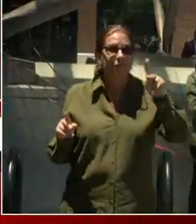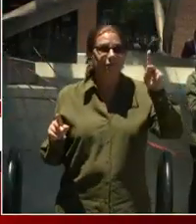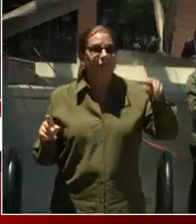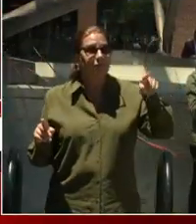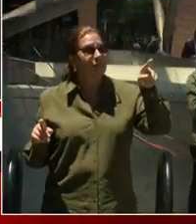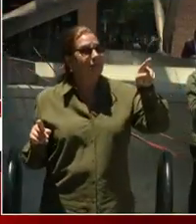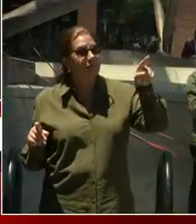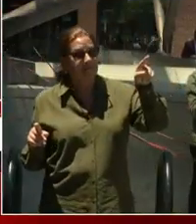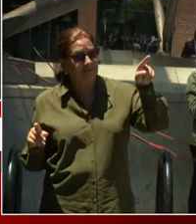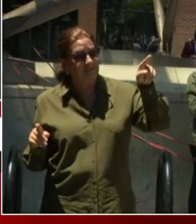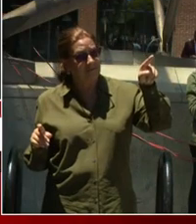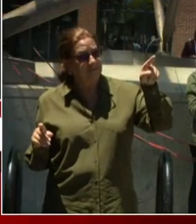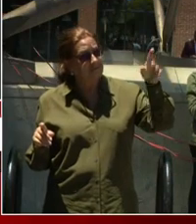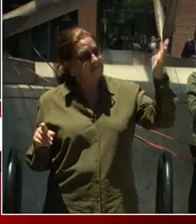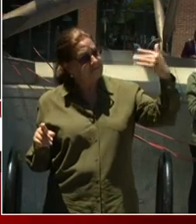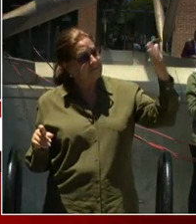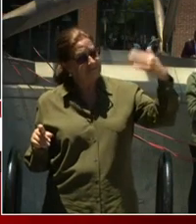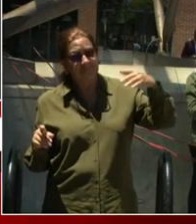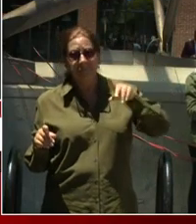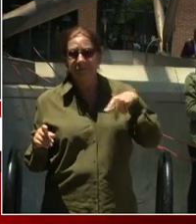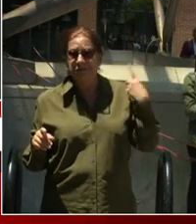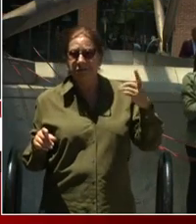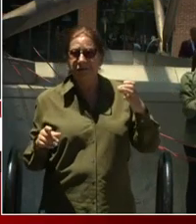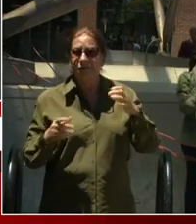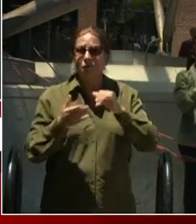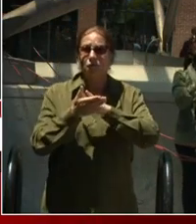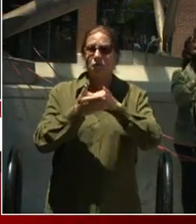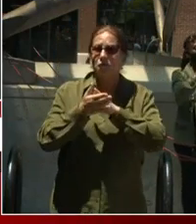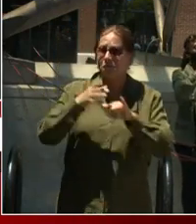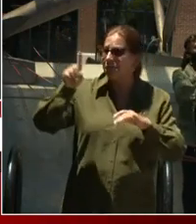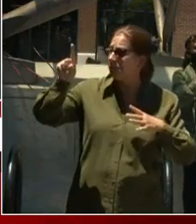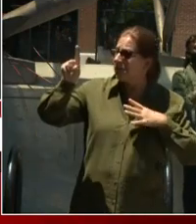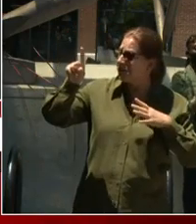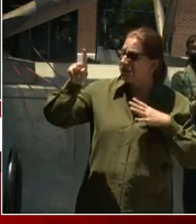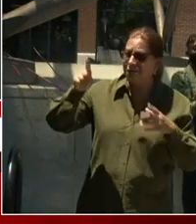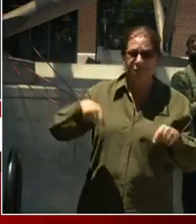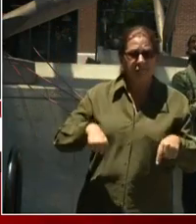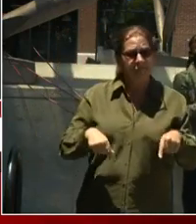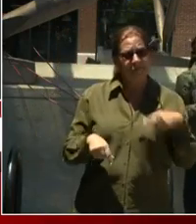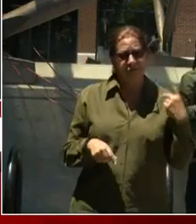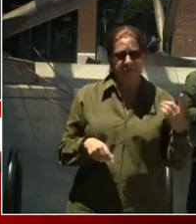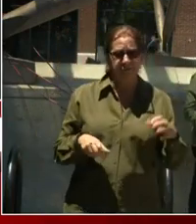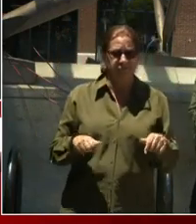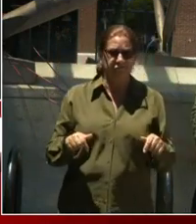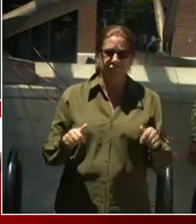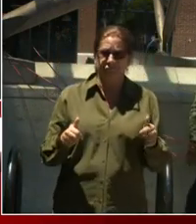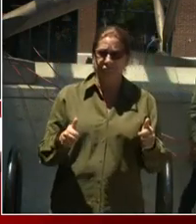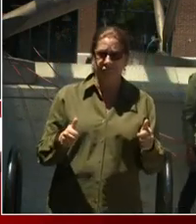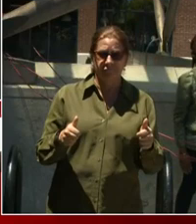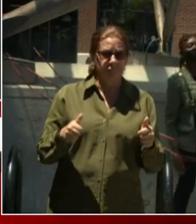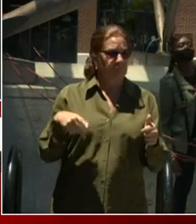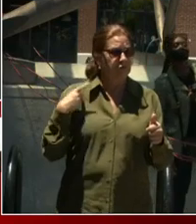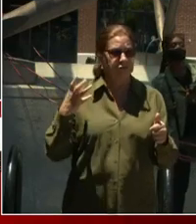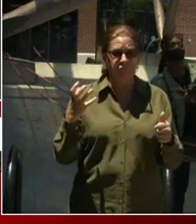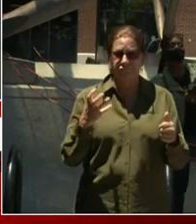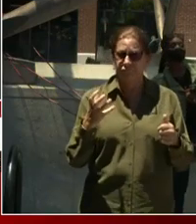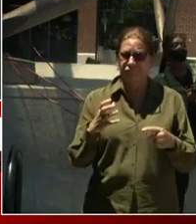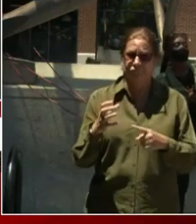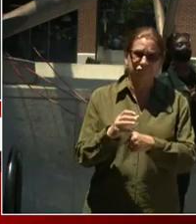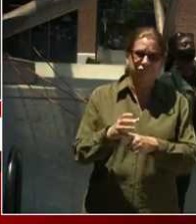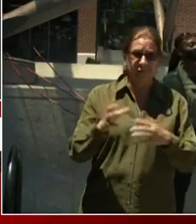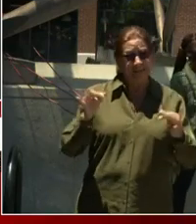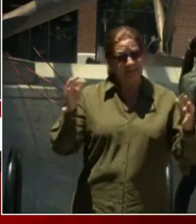fine, but why not come down to D.C. and visit us for a while. And when you come, stay a few